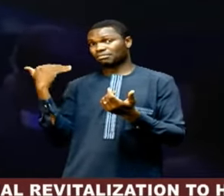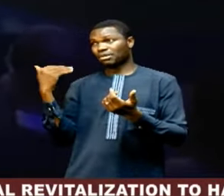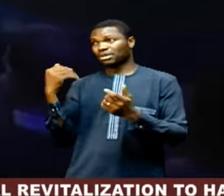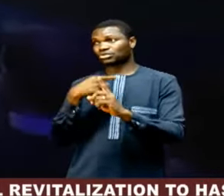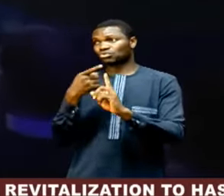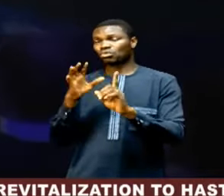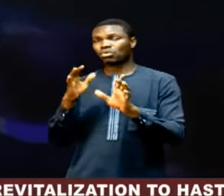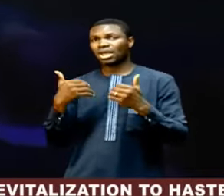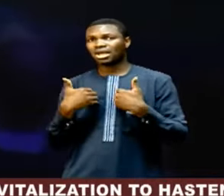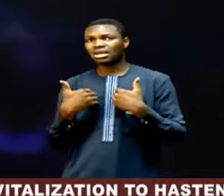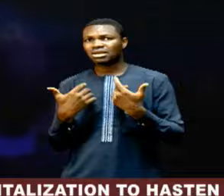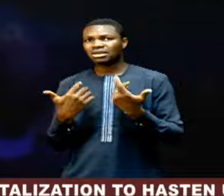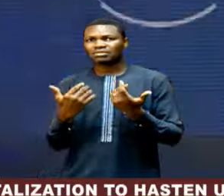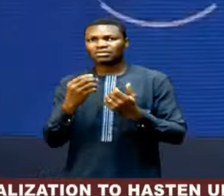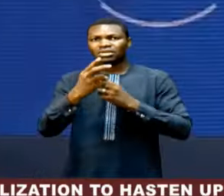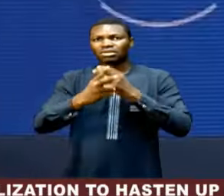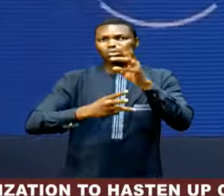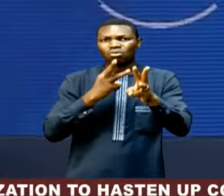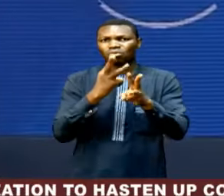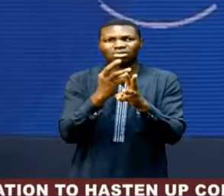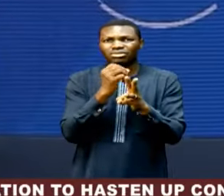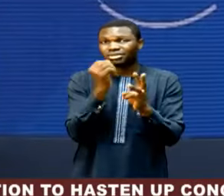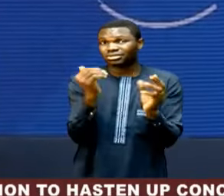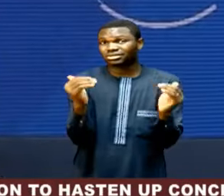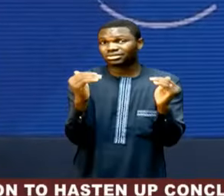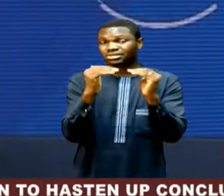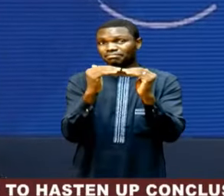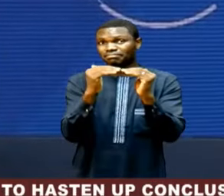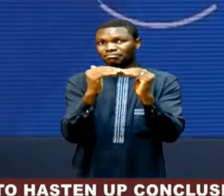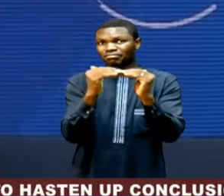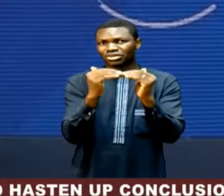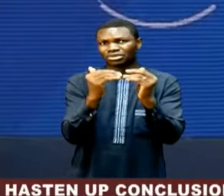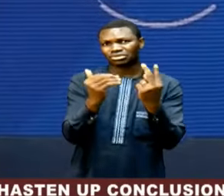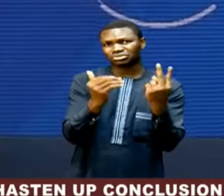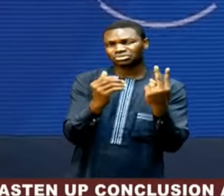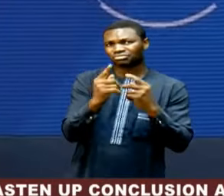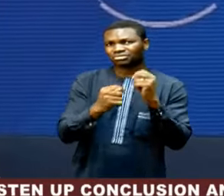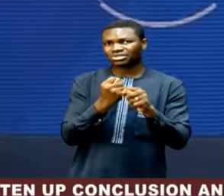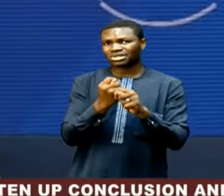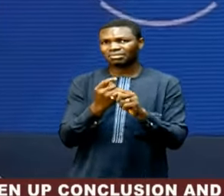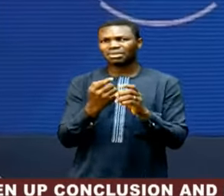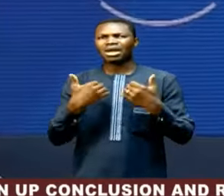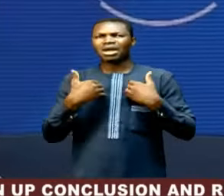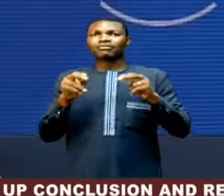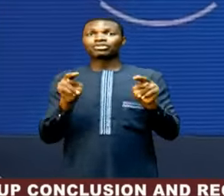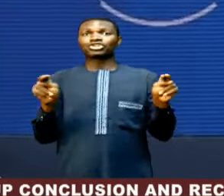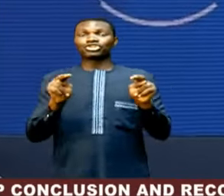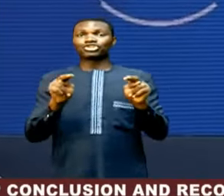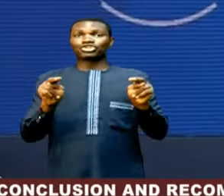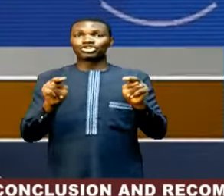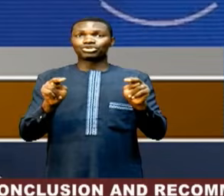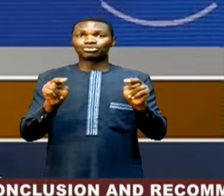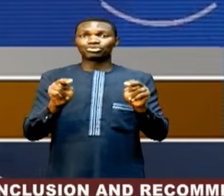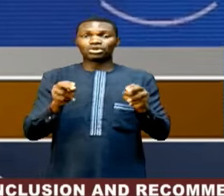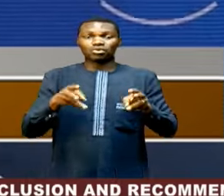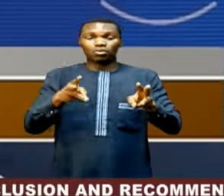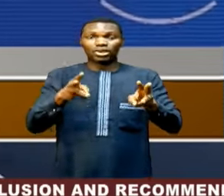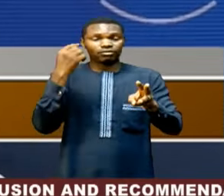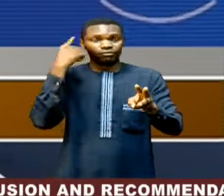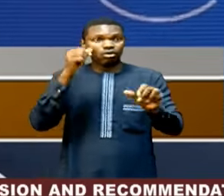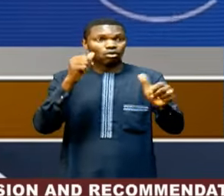bipolar world, we had neutral ground for diplomats to engage,